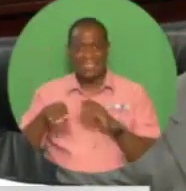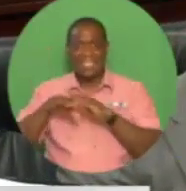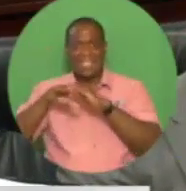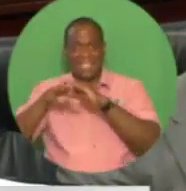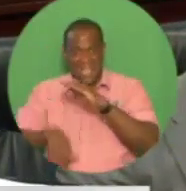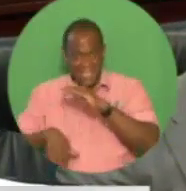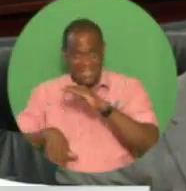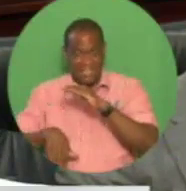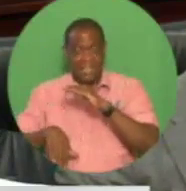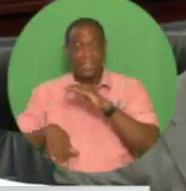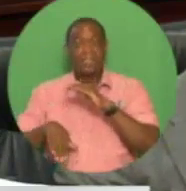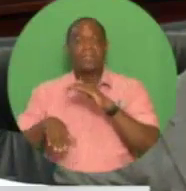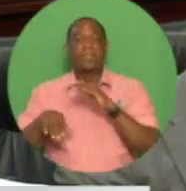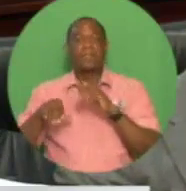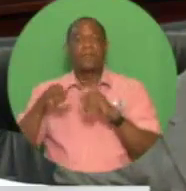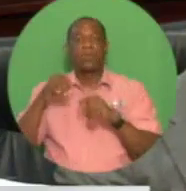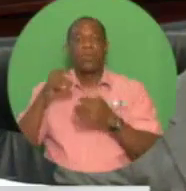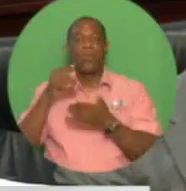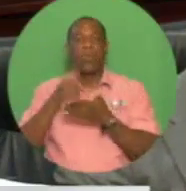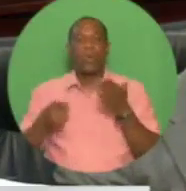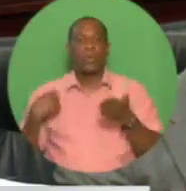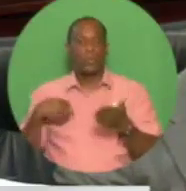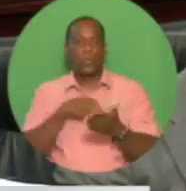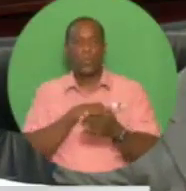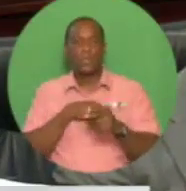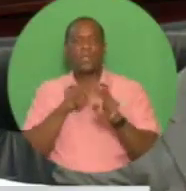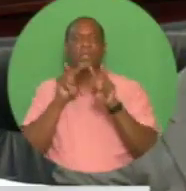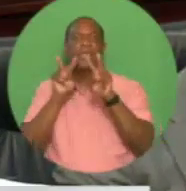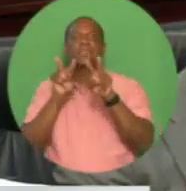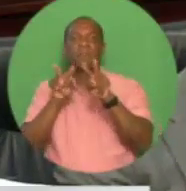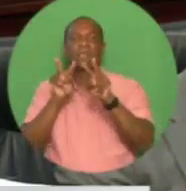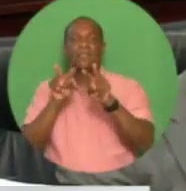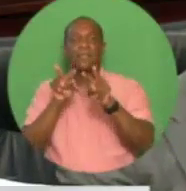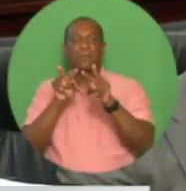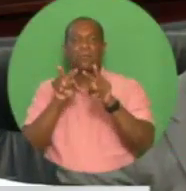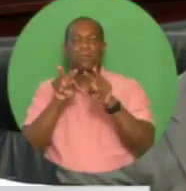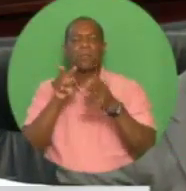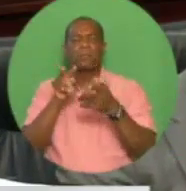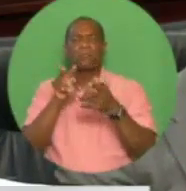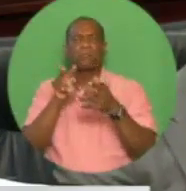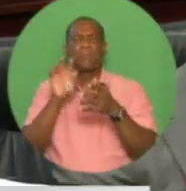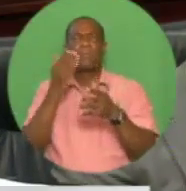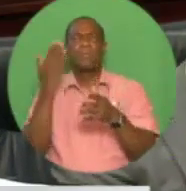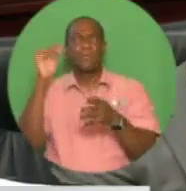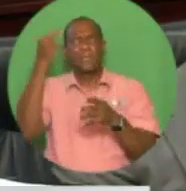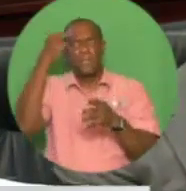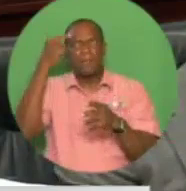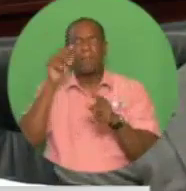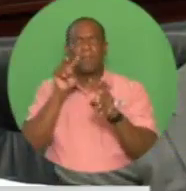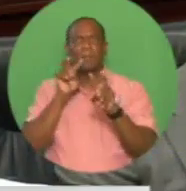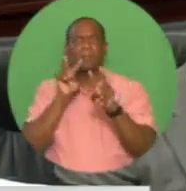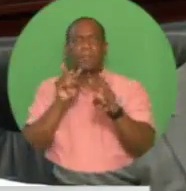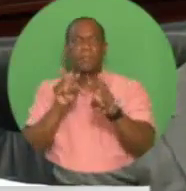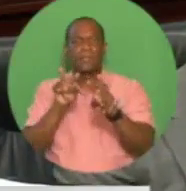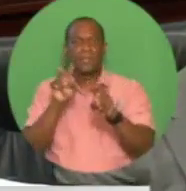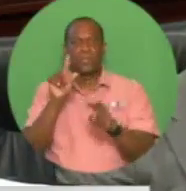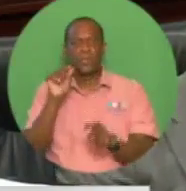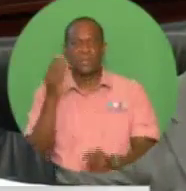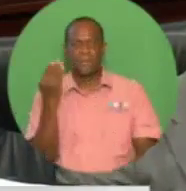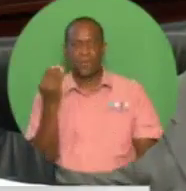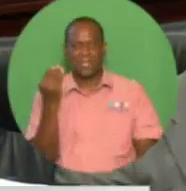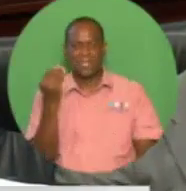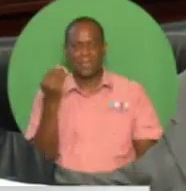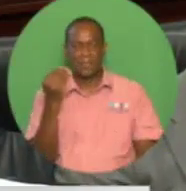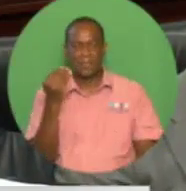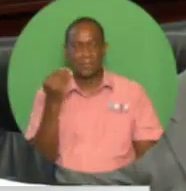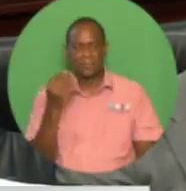2014 by the profligate administration which preceded us. The new expenditure base of approximately $50 billion,